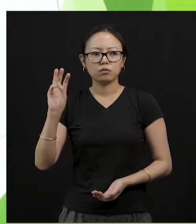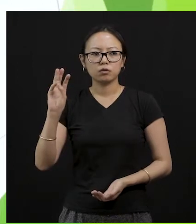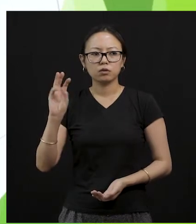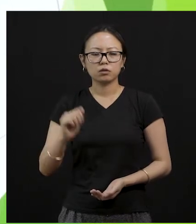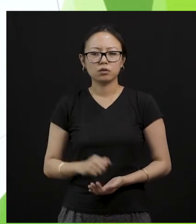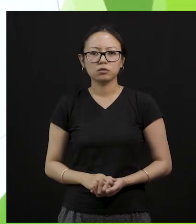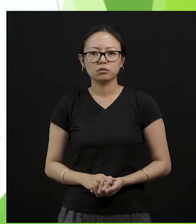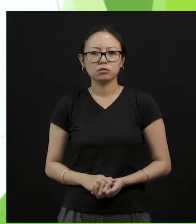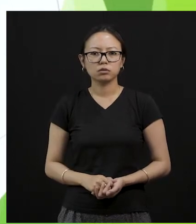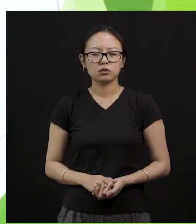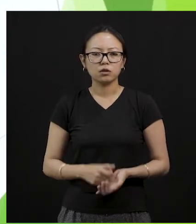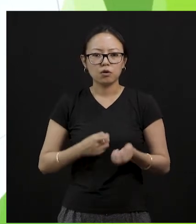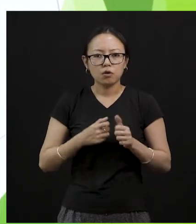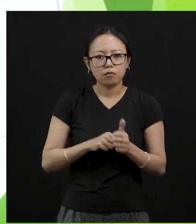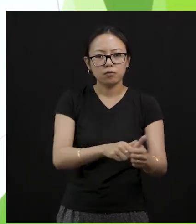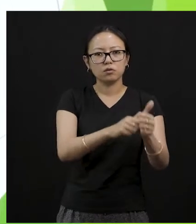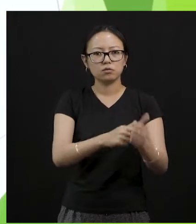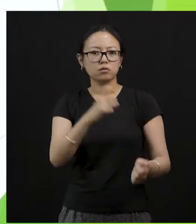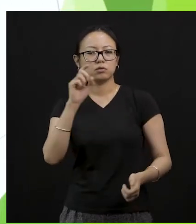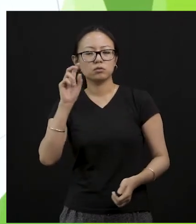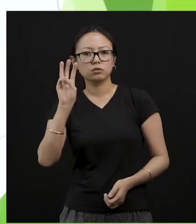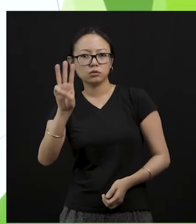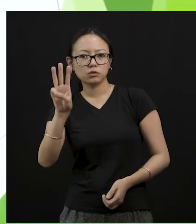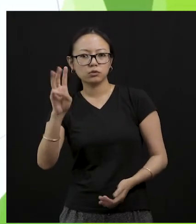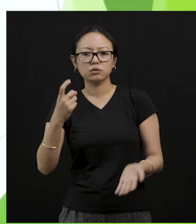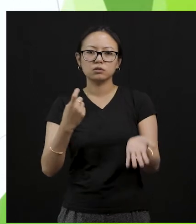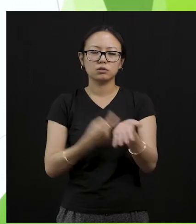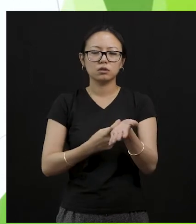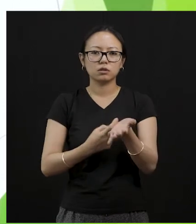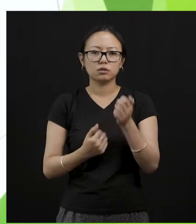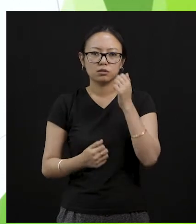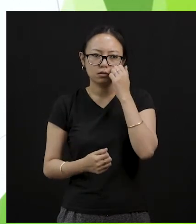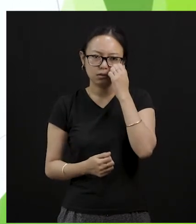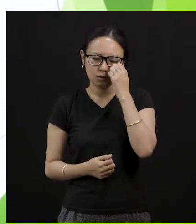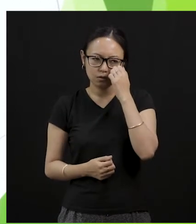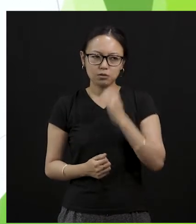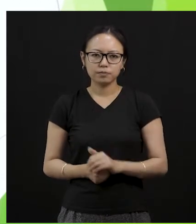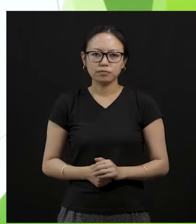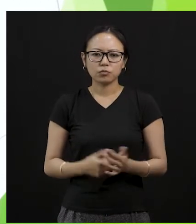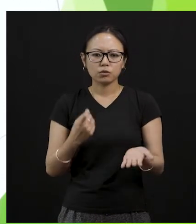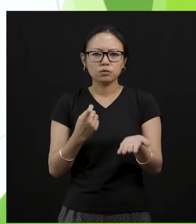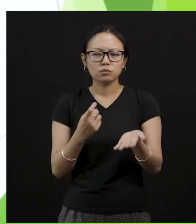follow the three R's. Now you must be wondering what is this three R's? Right? So this three R's is nothing but